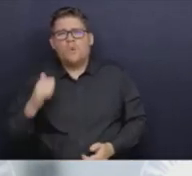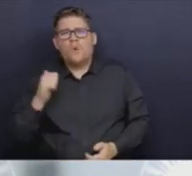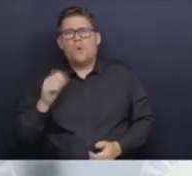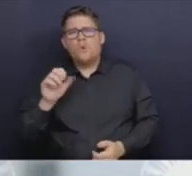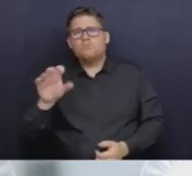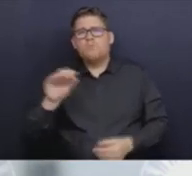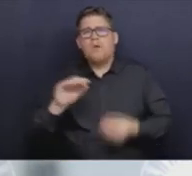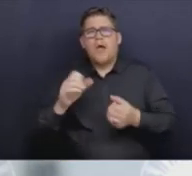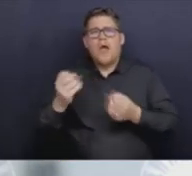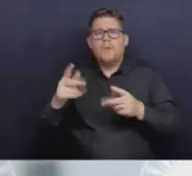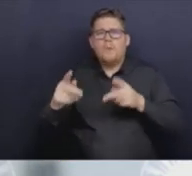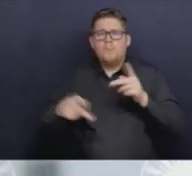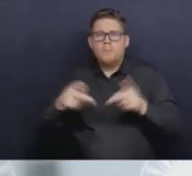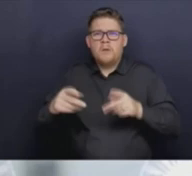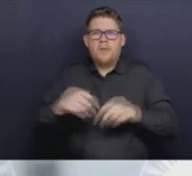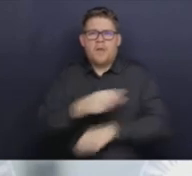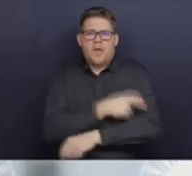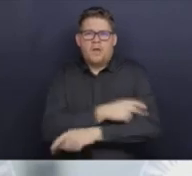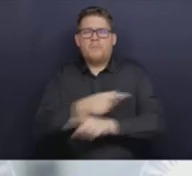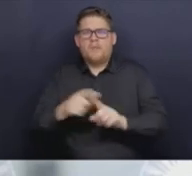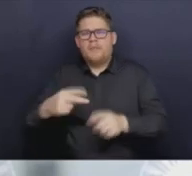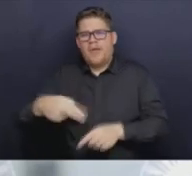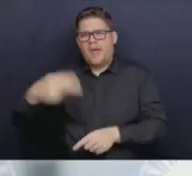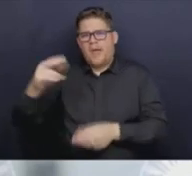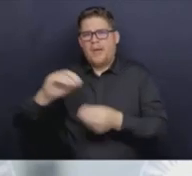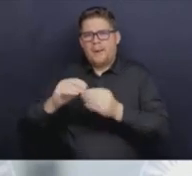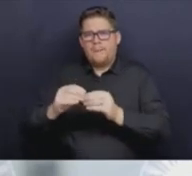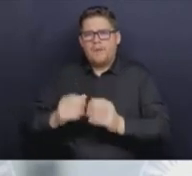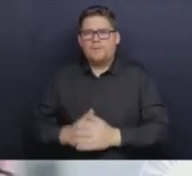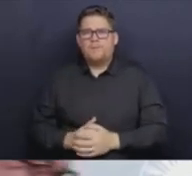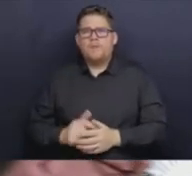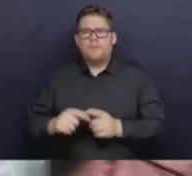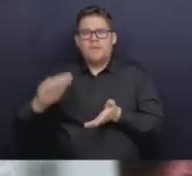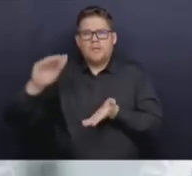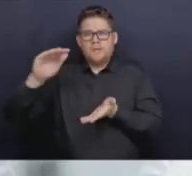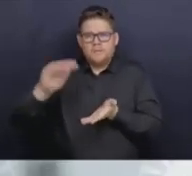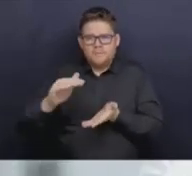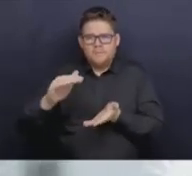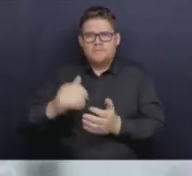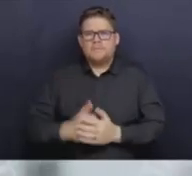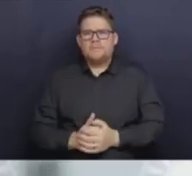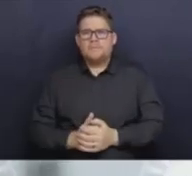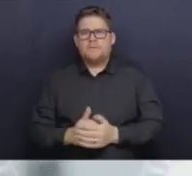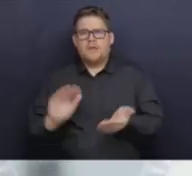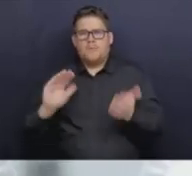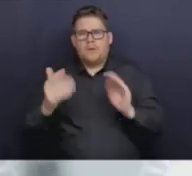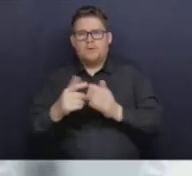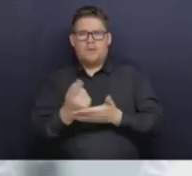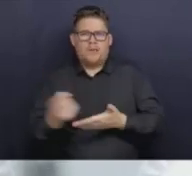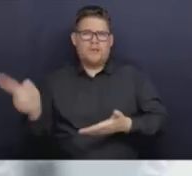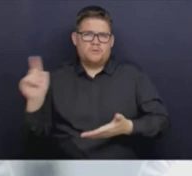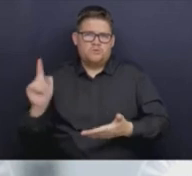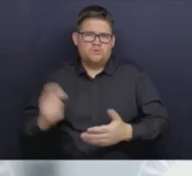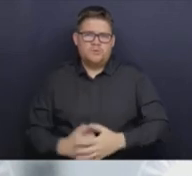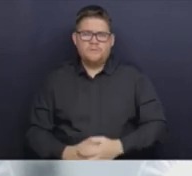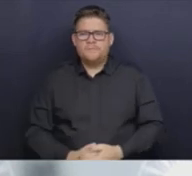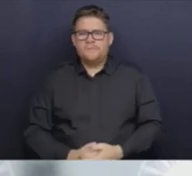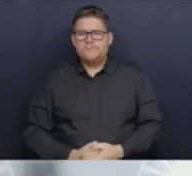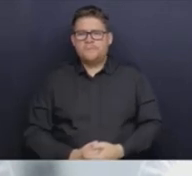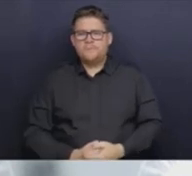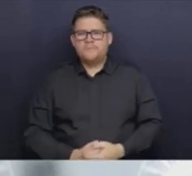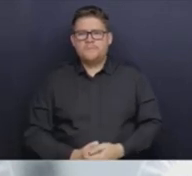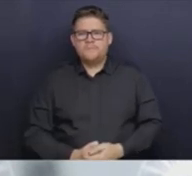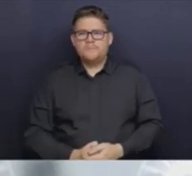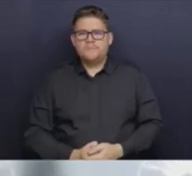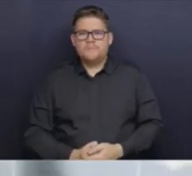high number. just slightly lower than it was last week. And last question from Benoit Ferradini, CBC